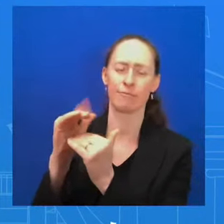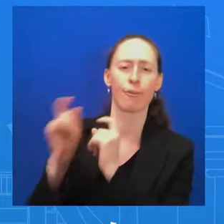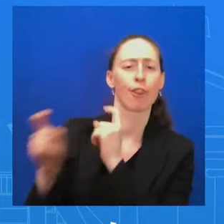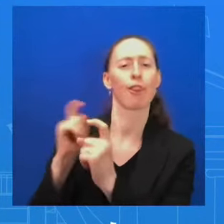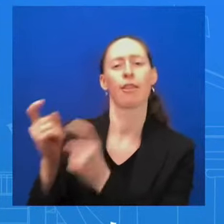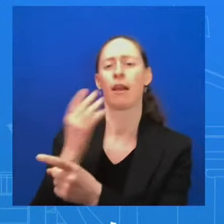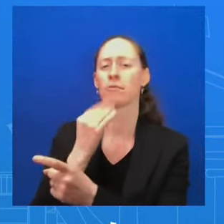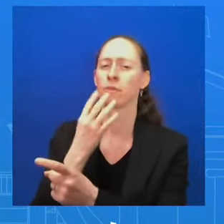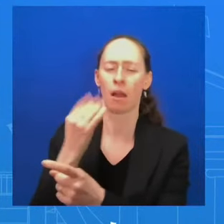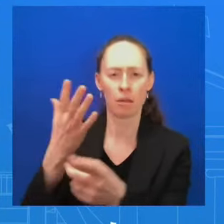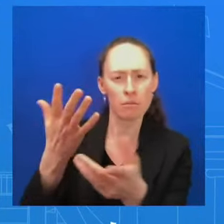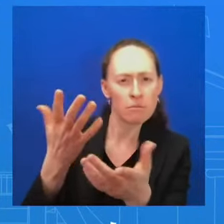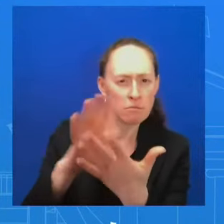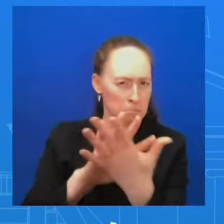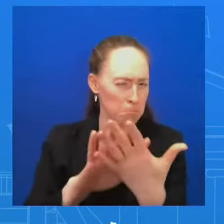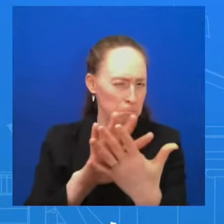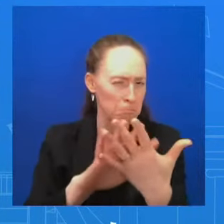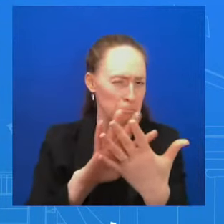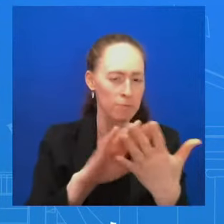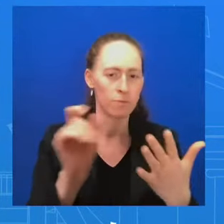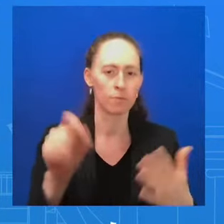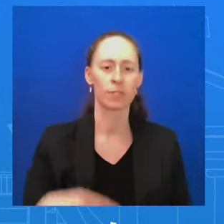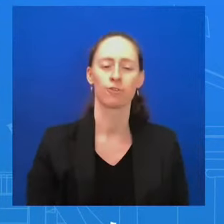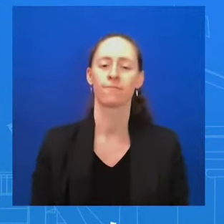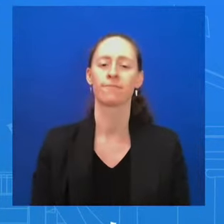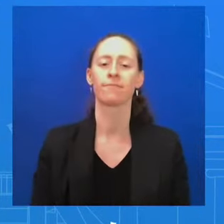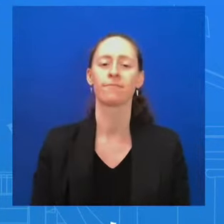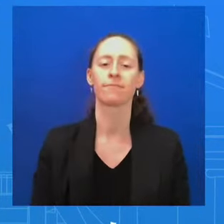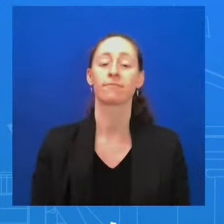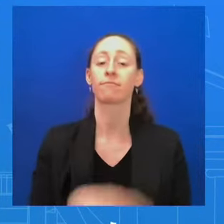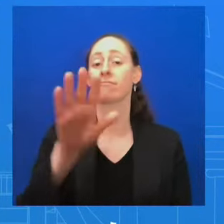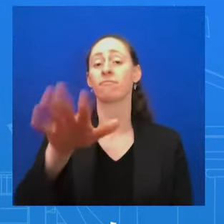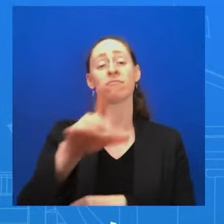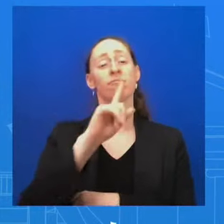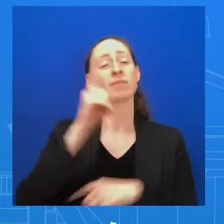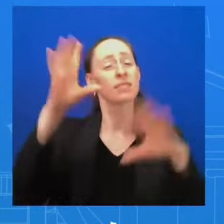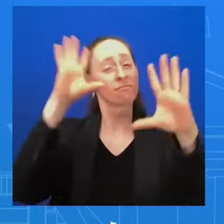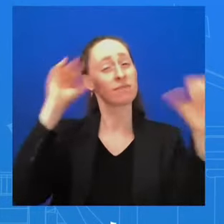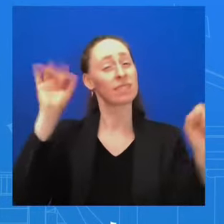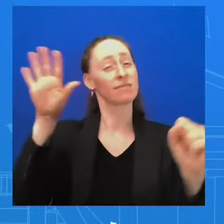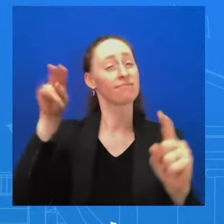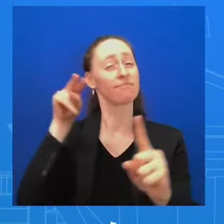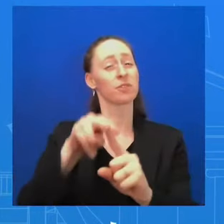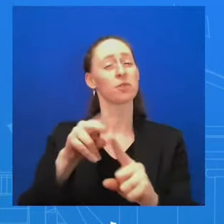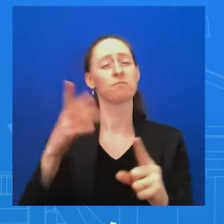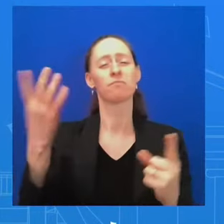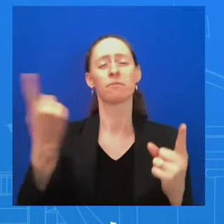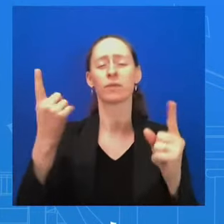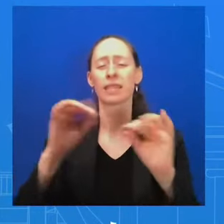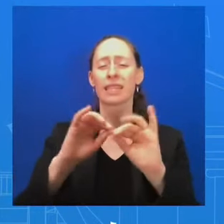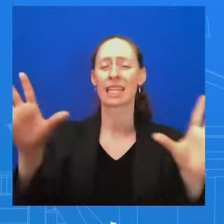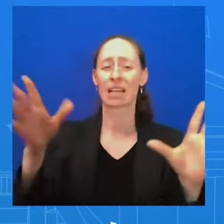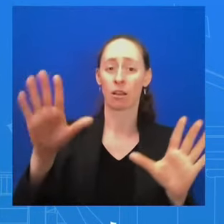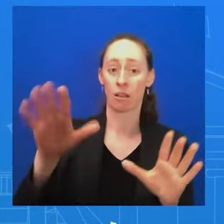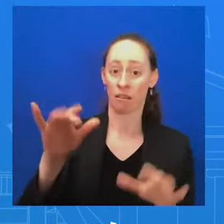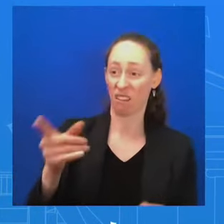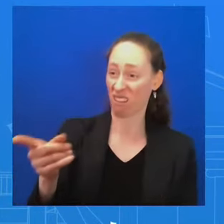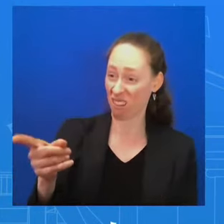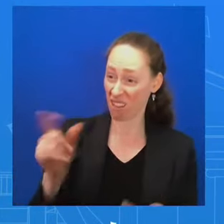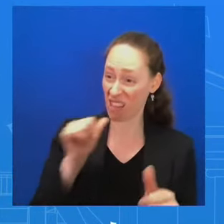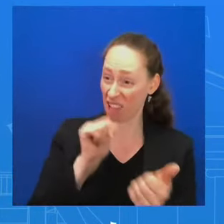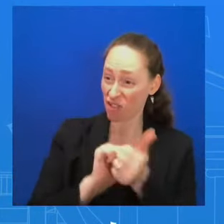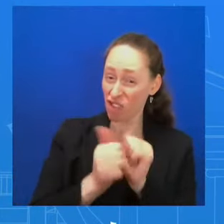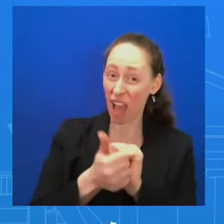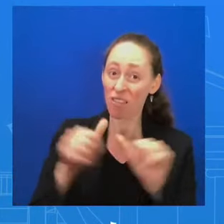Nadia, that the President has made it clear today that if we don't see changes to the way